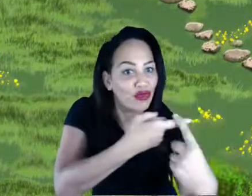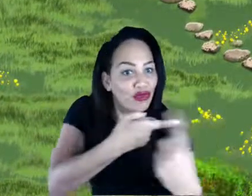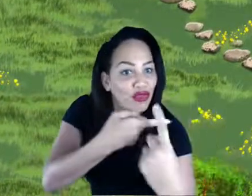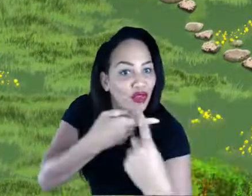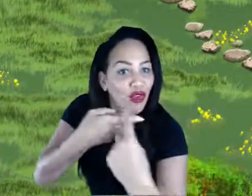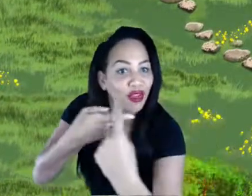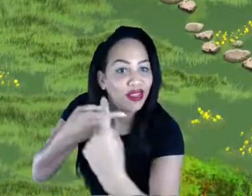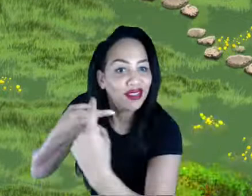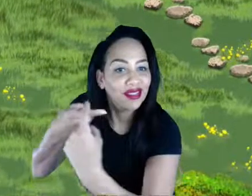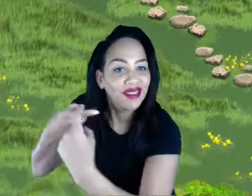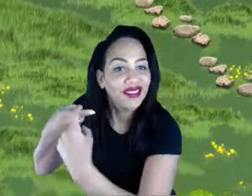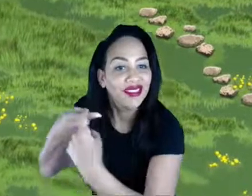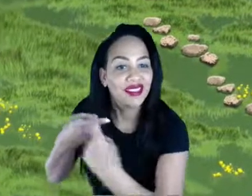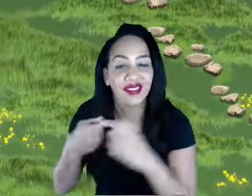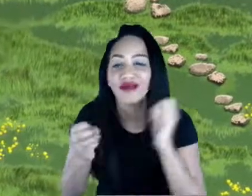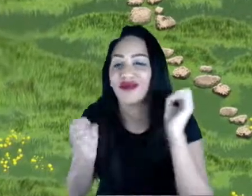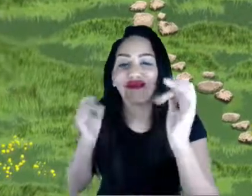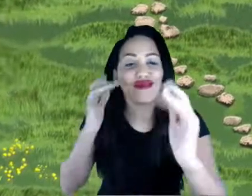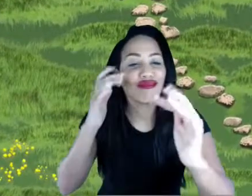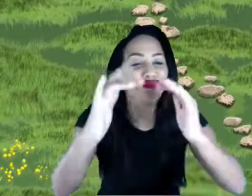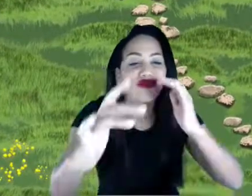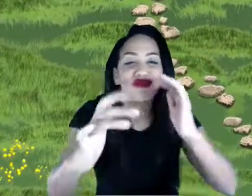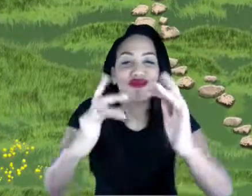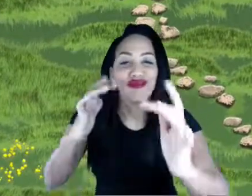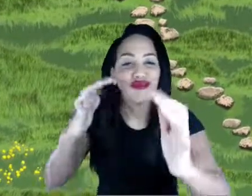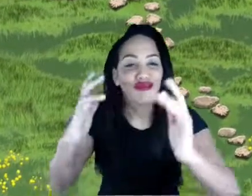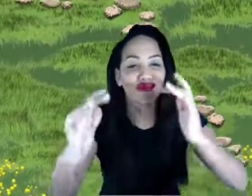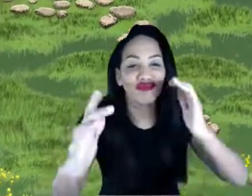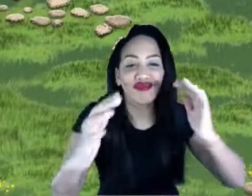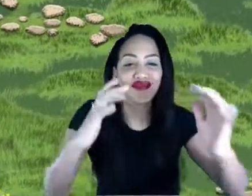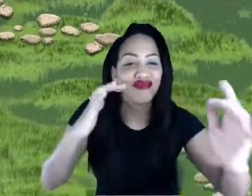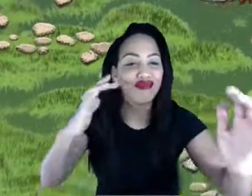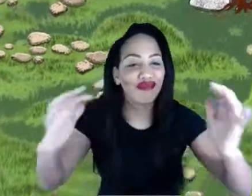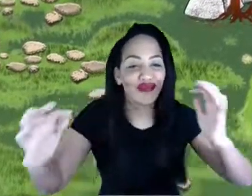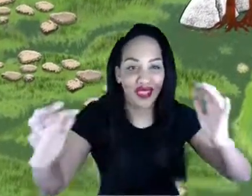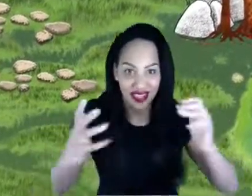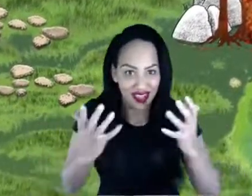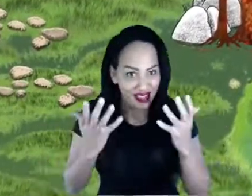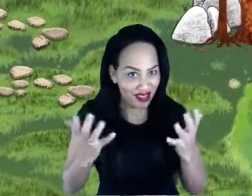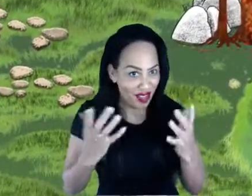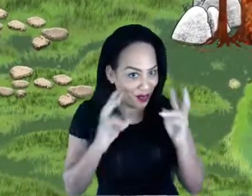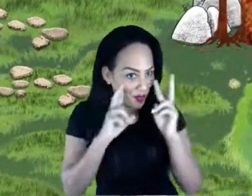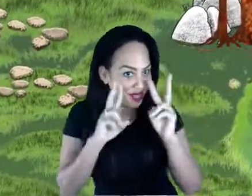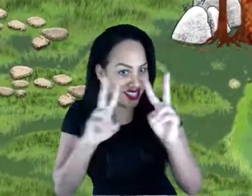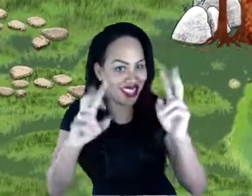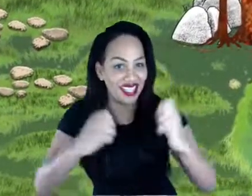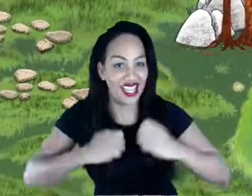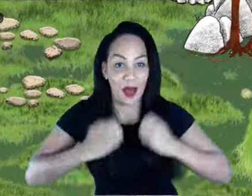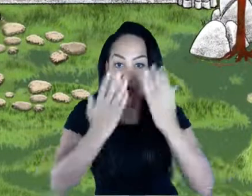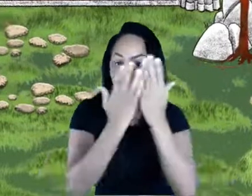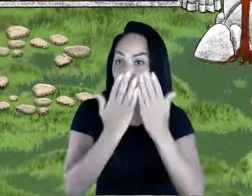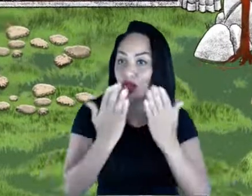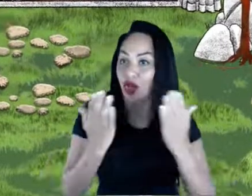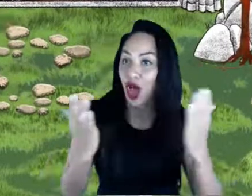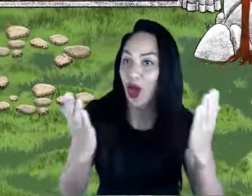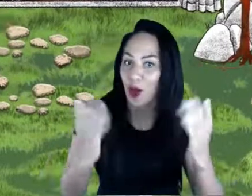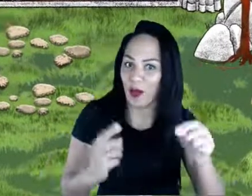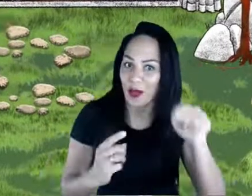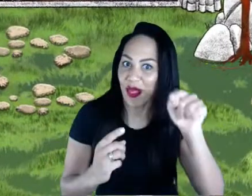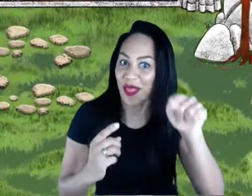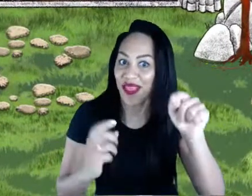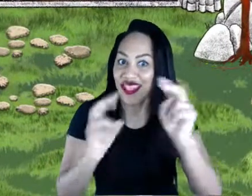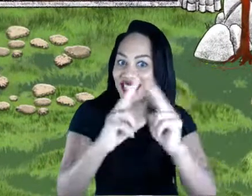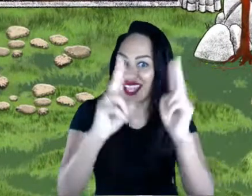But I'm going to bring you up towards our show. So this is the house of the actual show. And